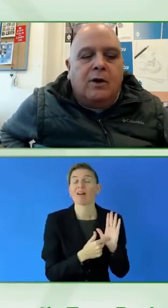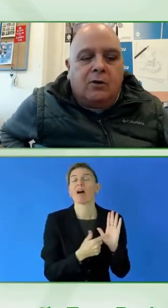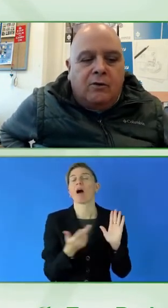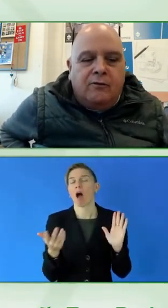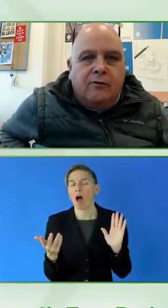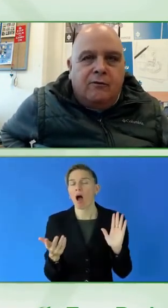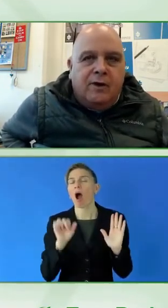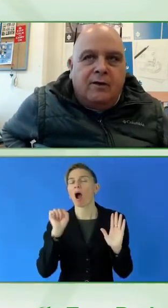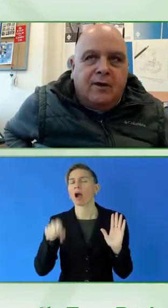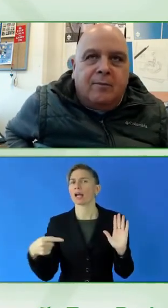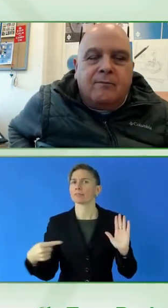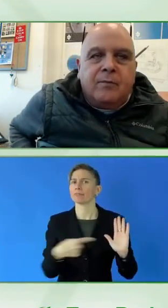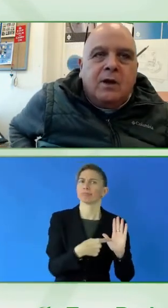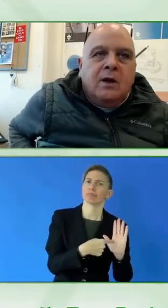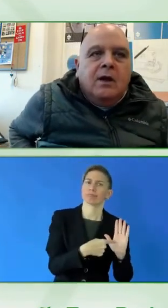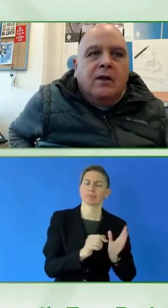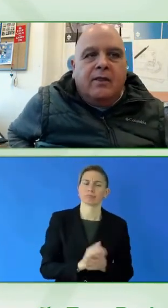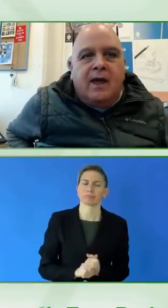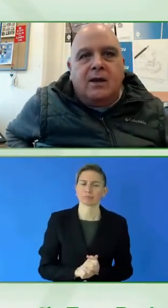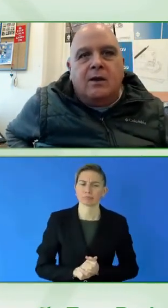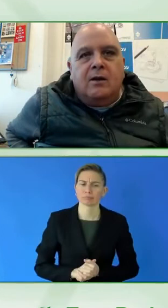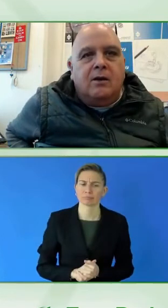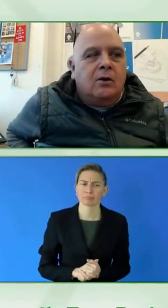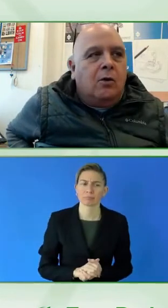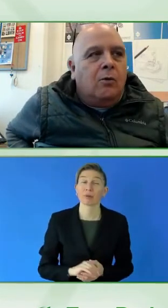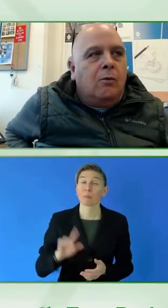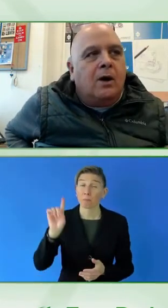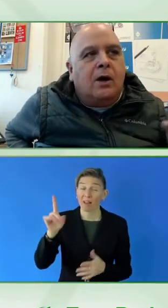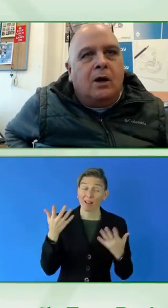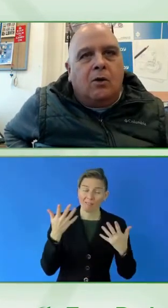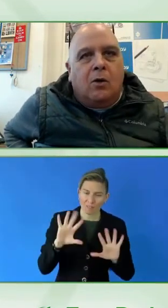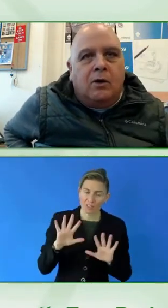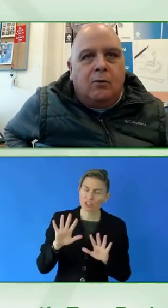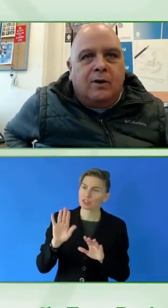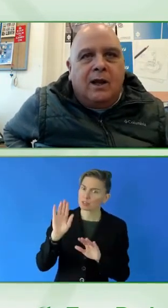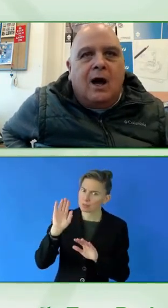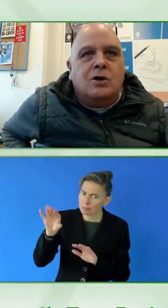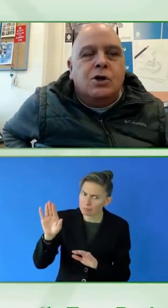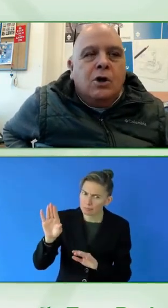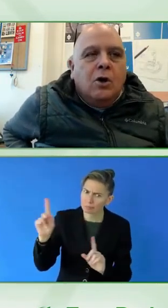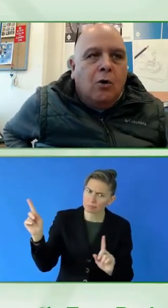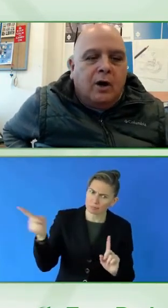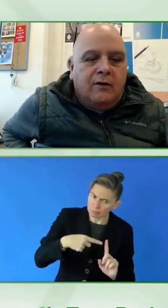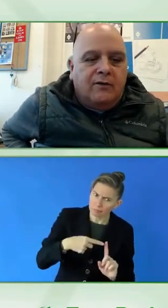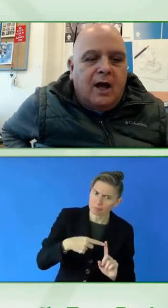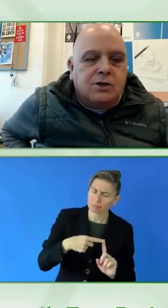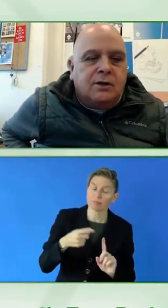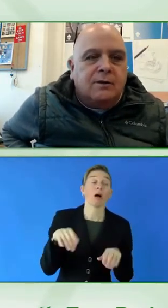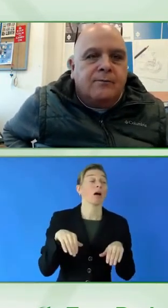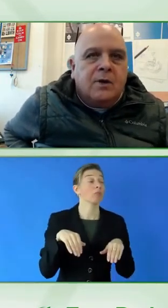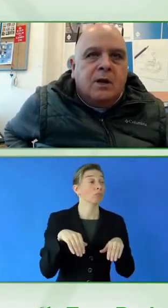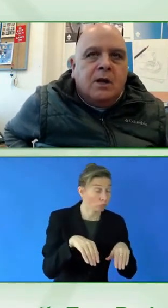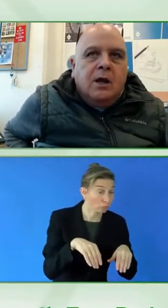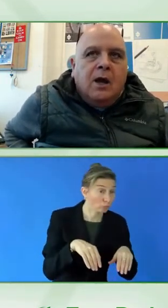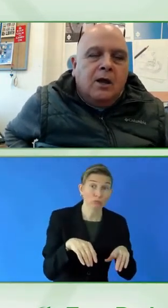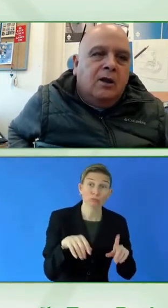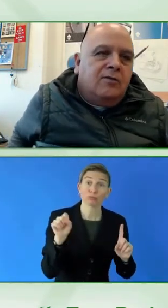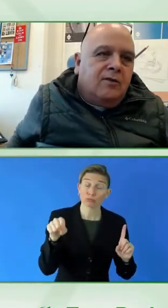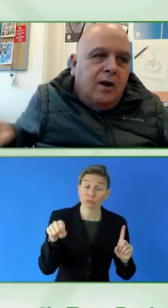after you already convince them, then, you know, working with a large organization,